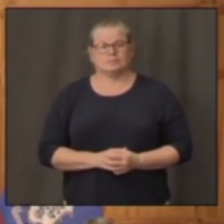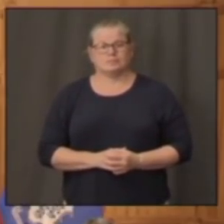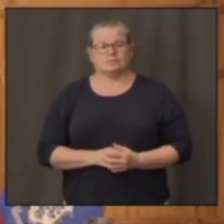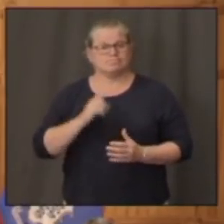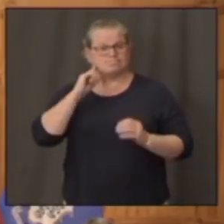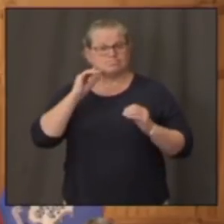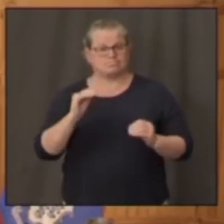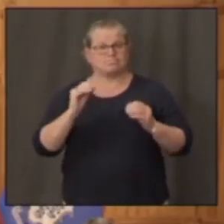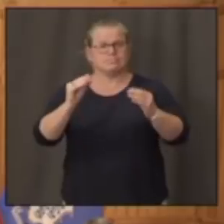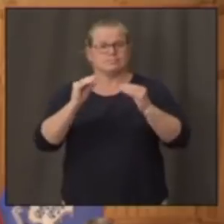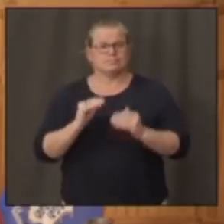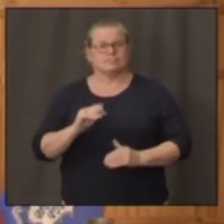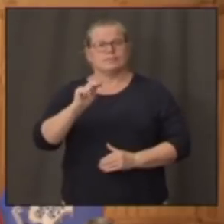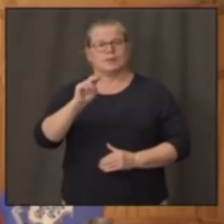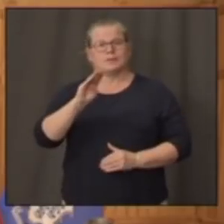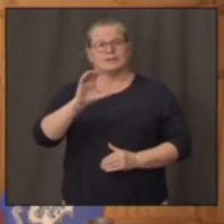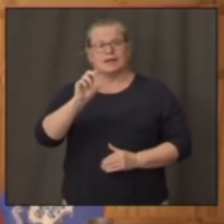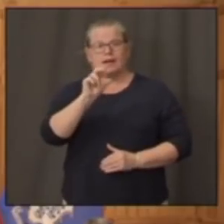NBC, Connecticut.